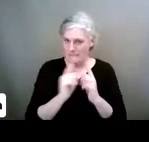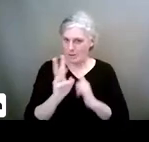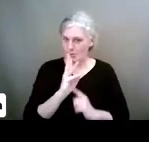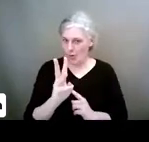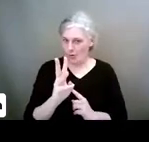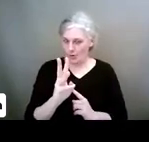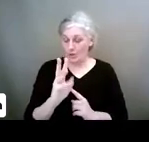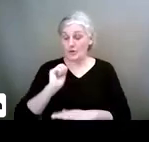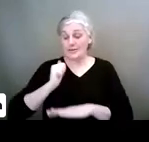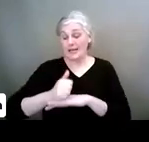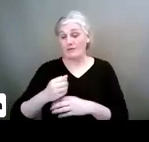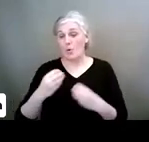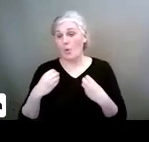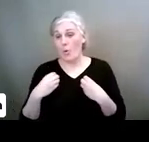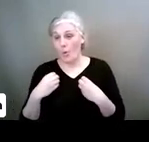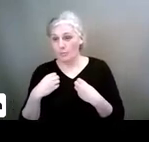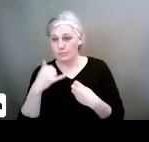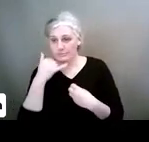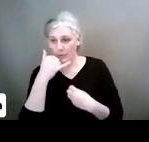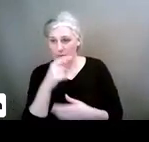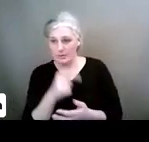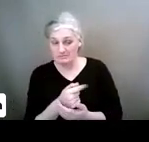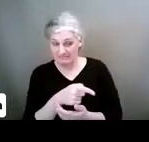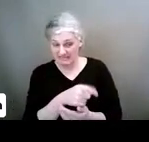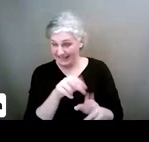So they can turn it off. Okay.